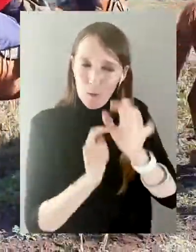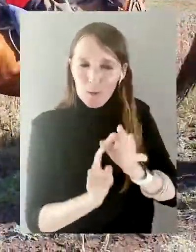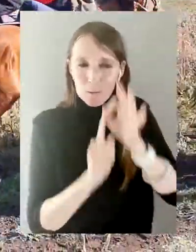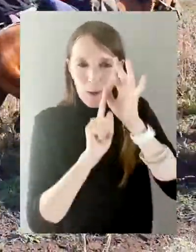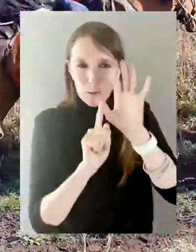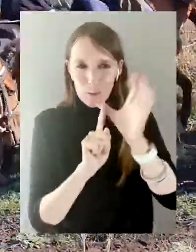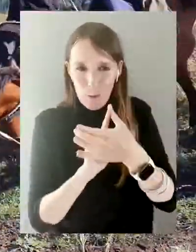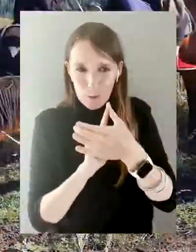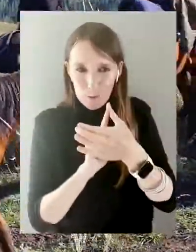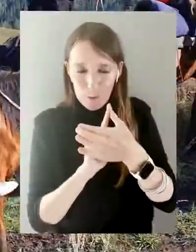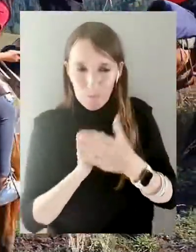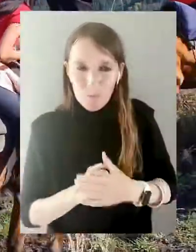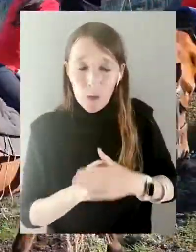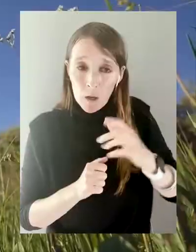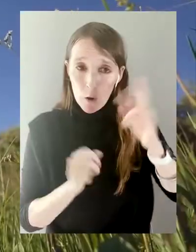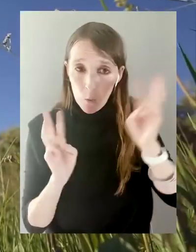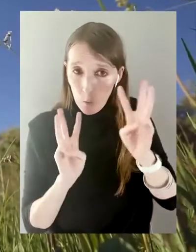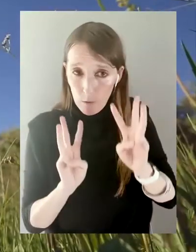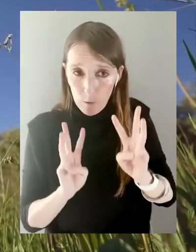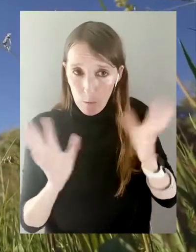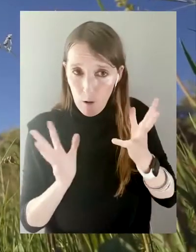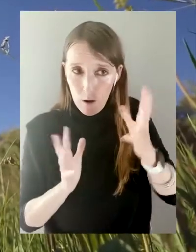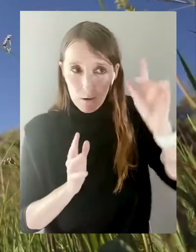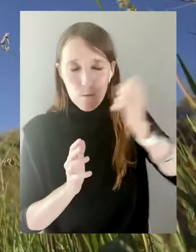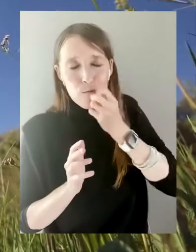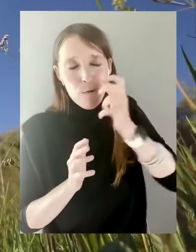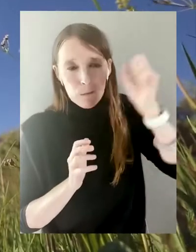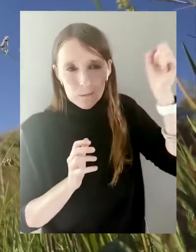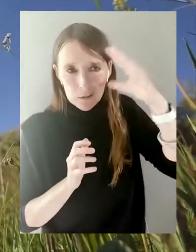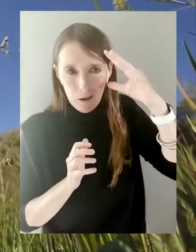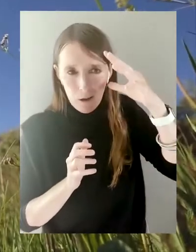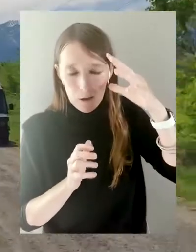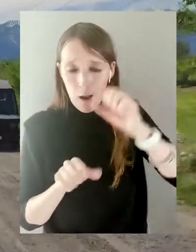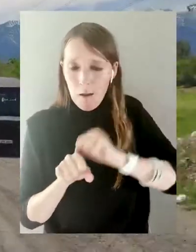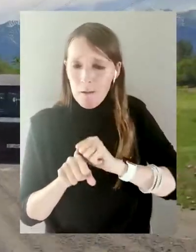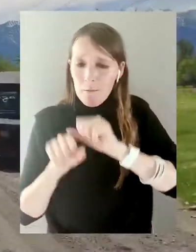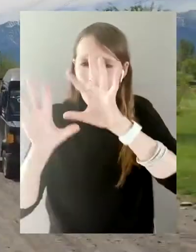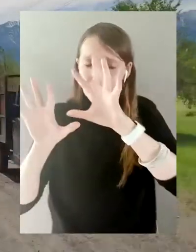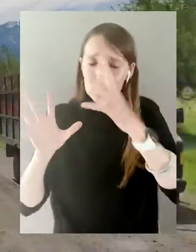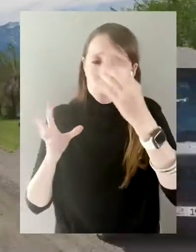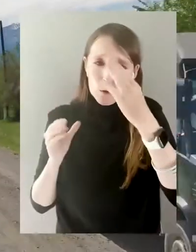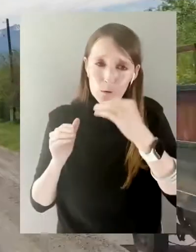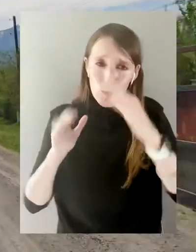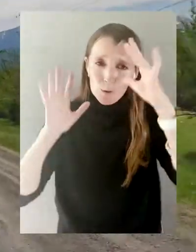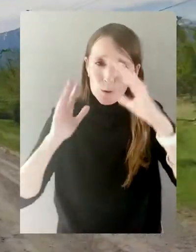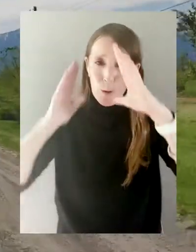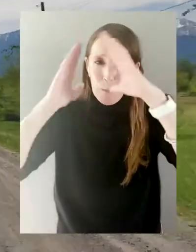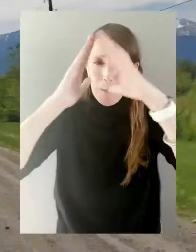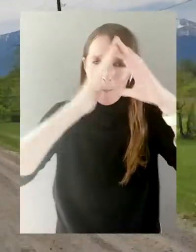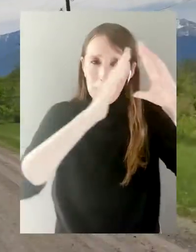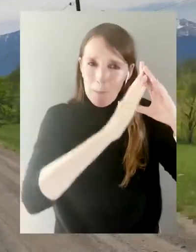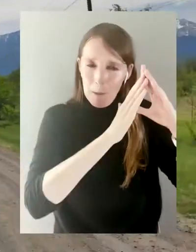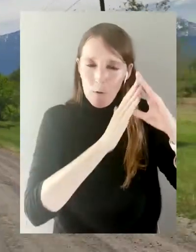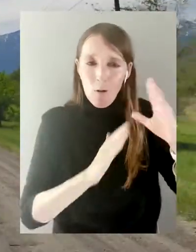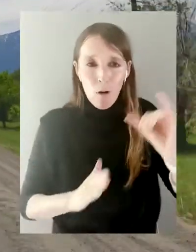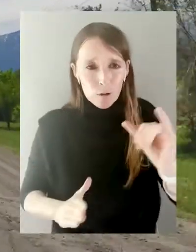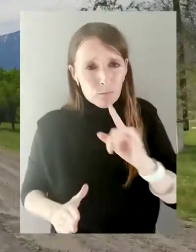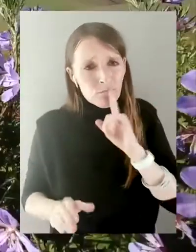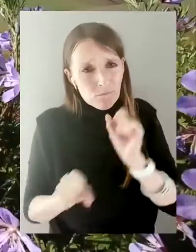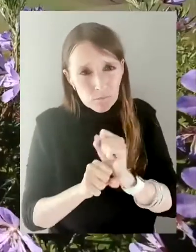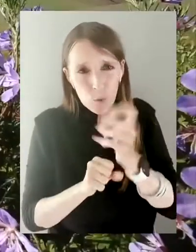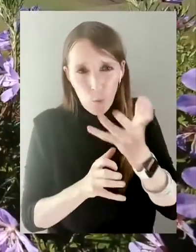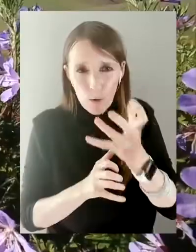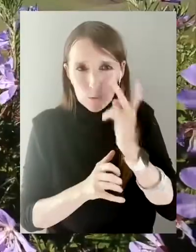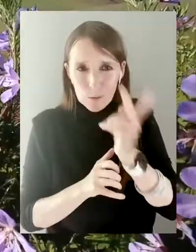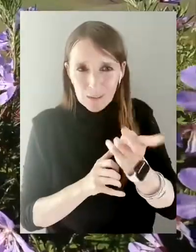culture. It's a country of warm sun, magnificent mountains with snow-capped peaks. You